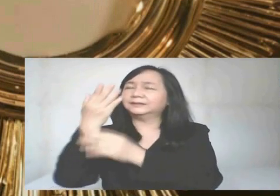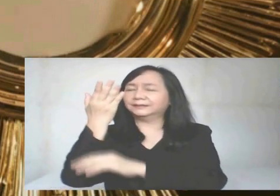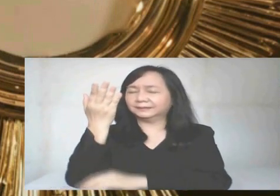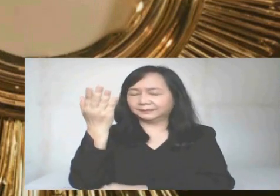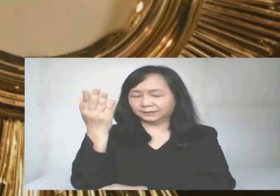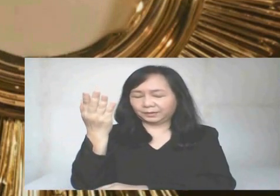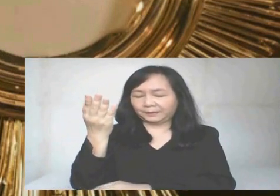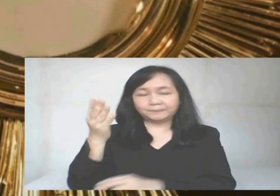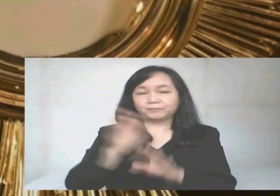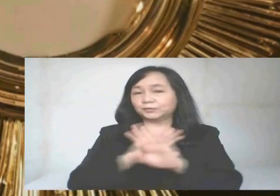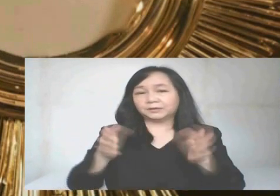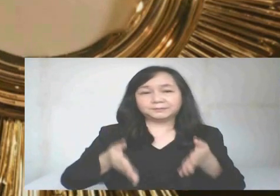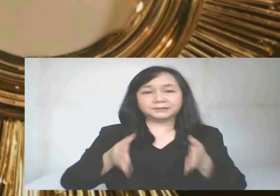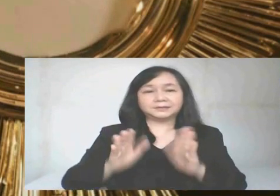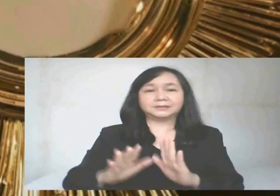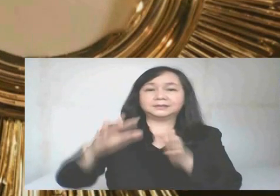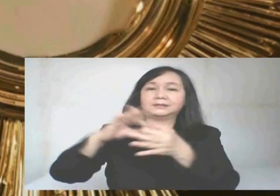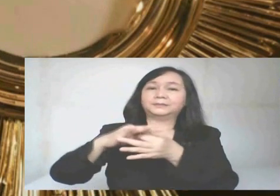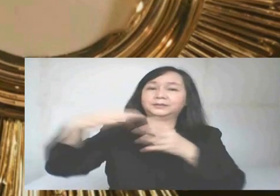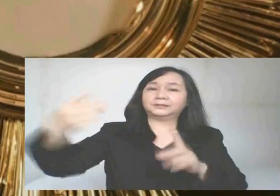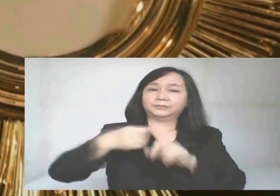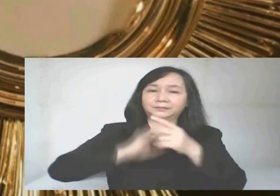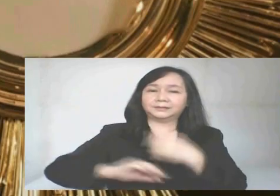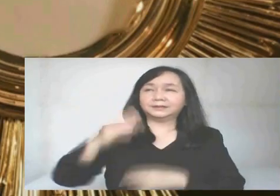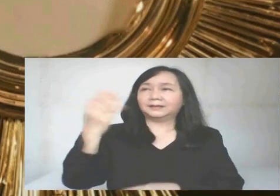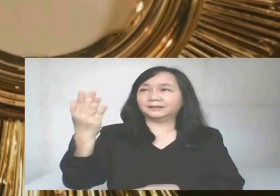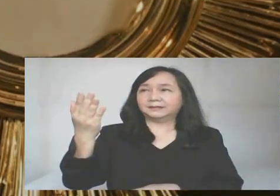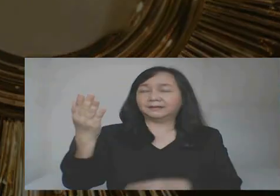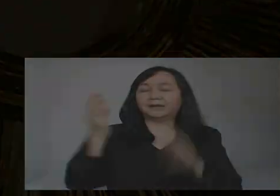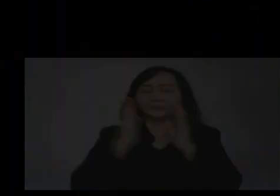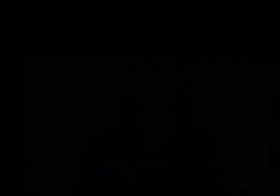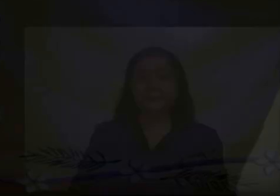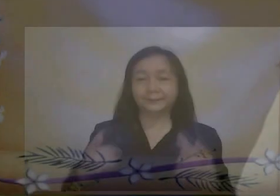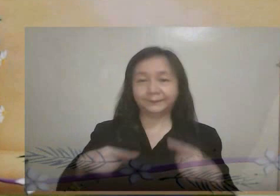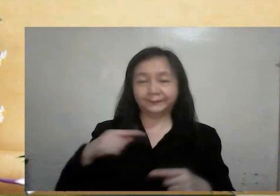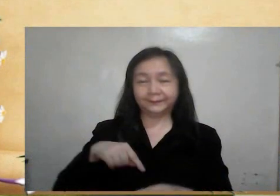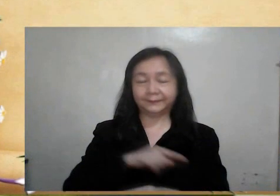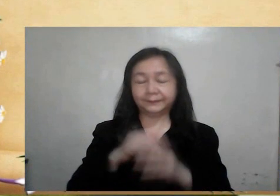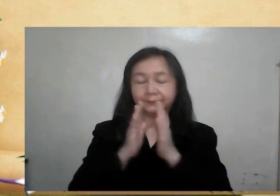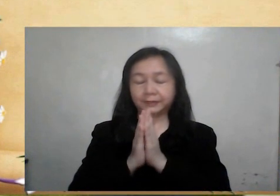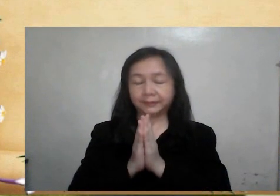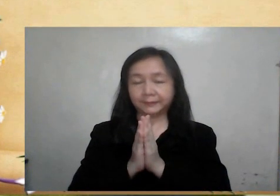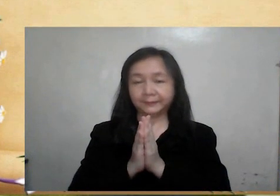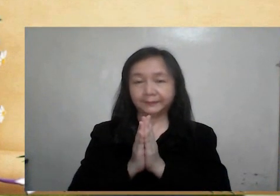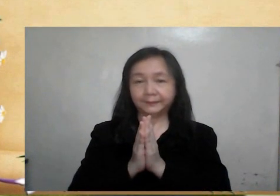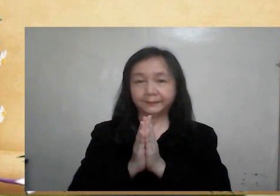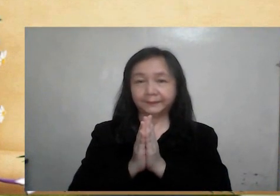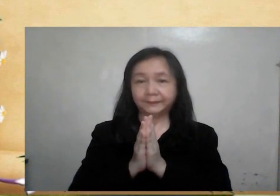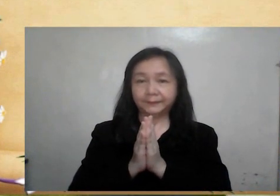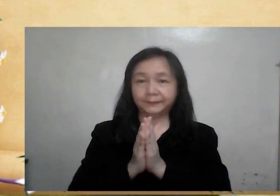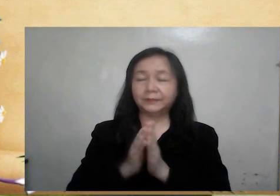Permit not that I should ever be separated from thee. Amen. Let us pray.